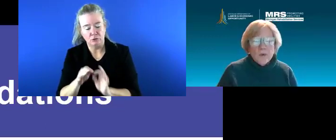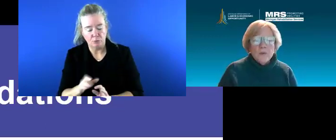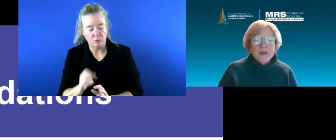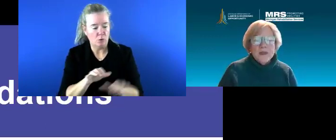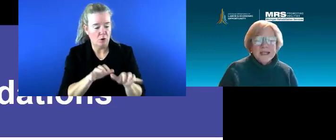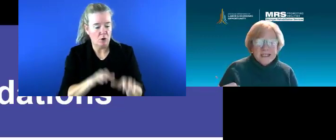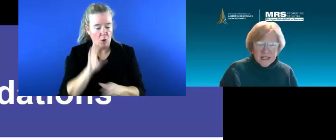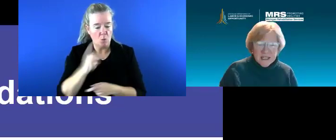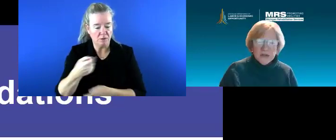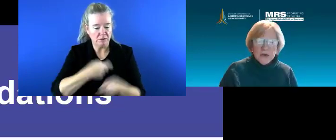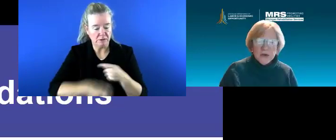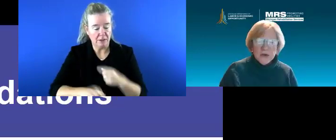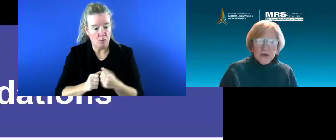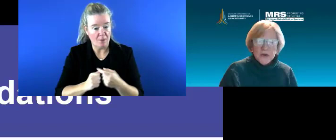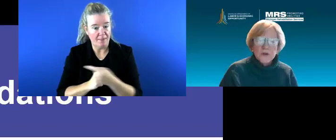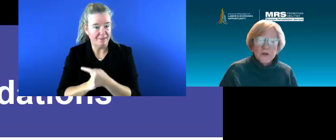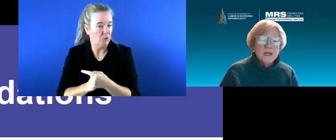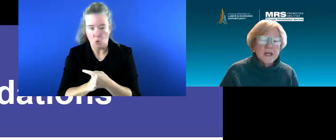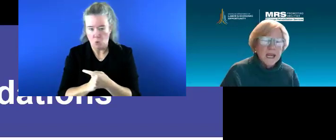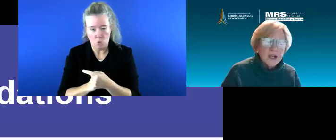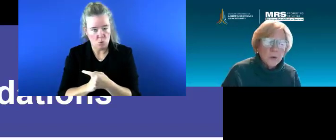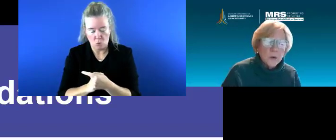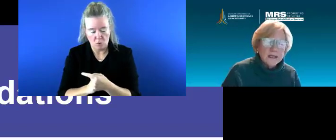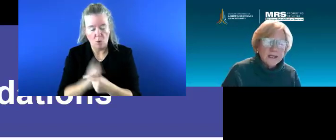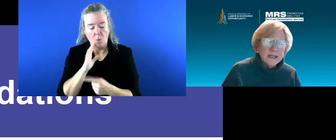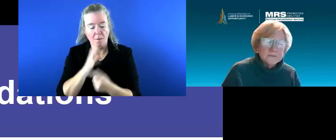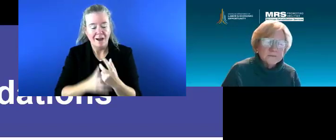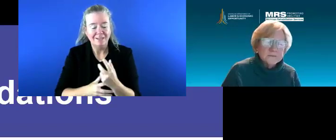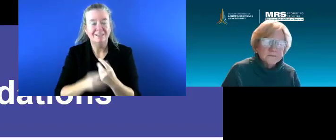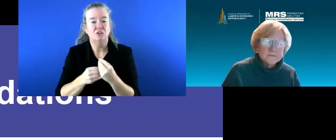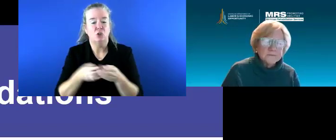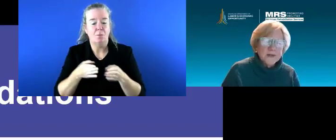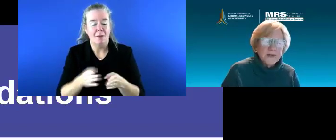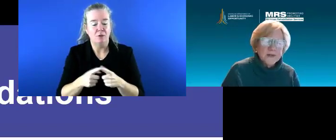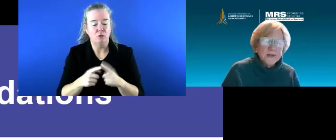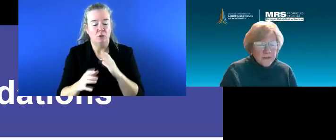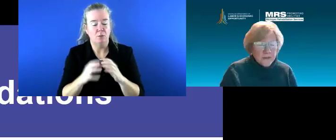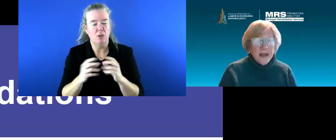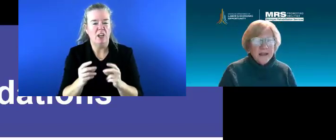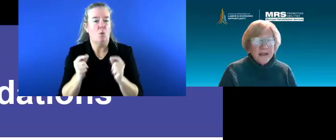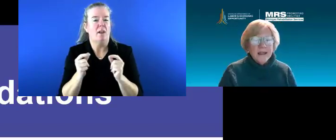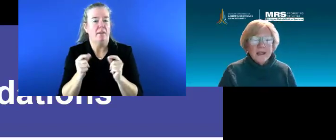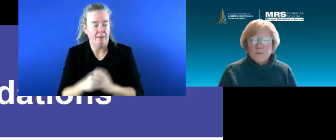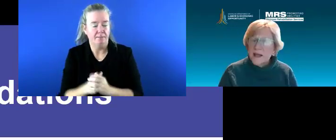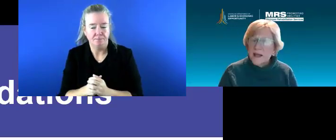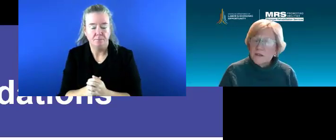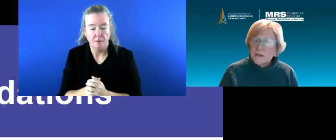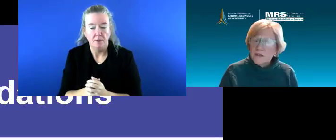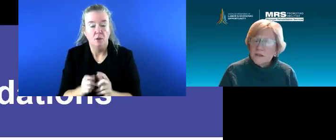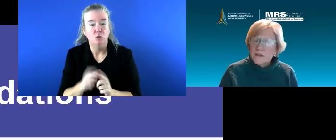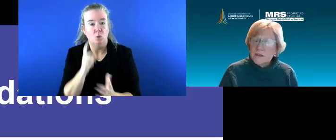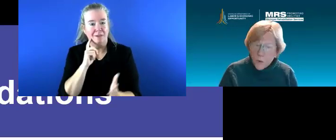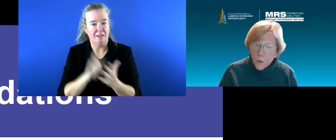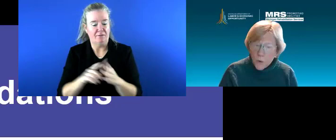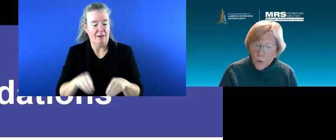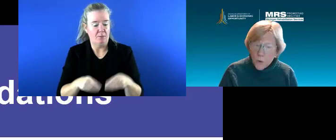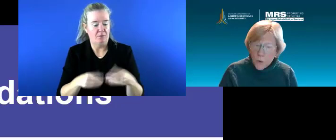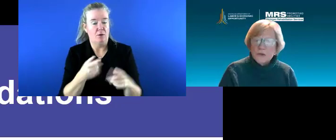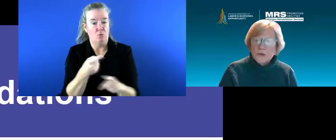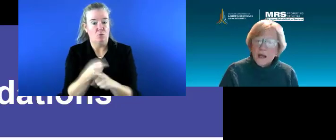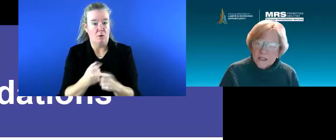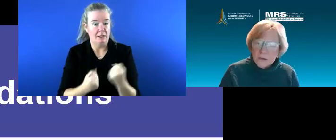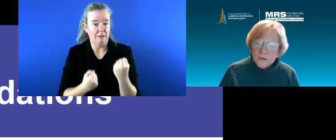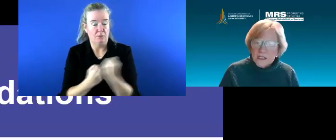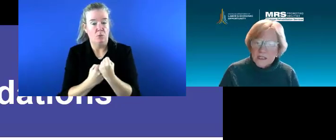but it will be an additional method for communicating quickly. Identifying and providing the right supports